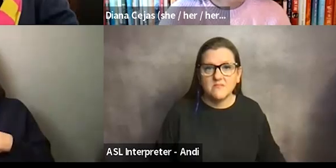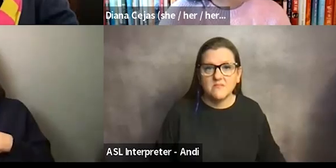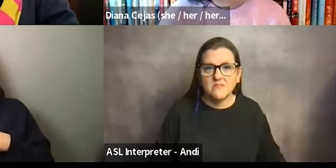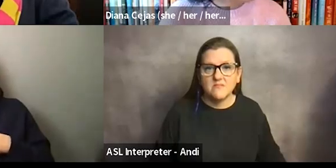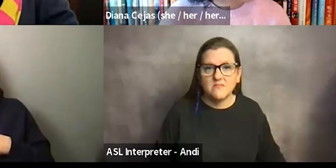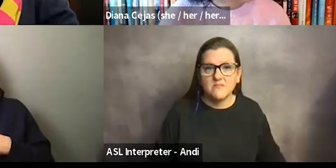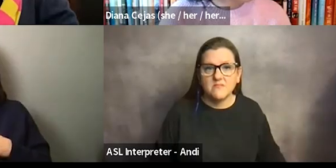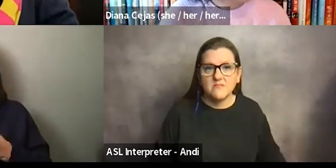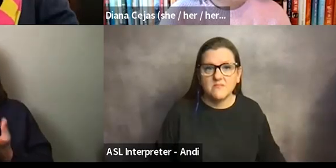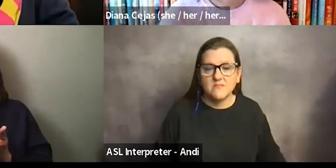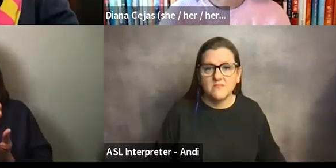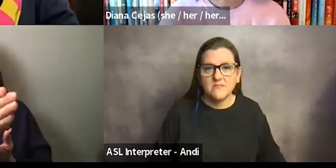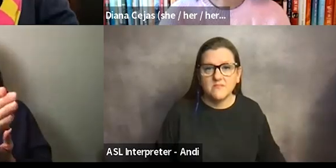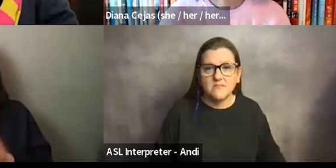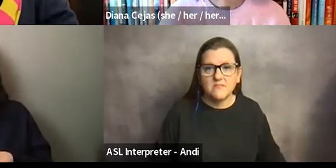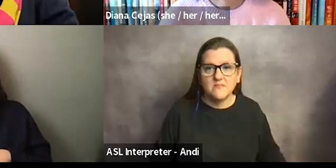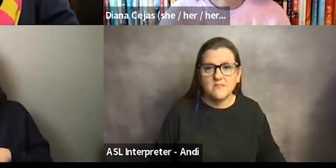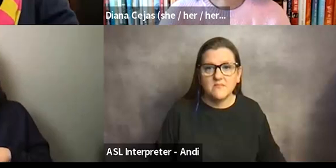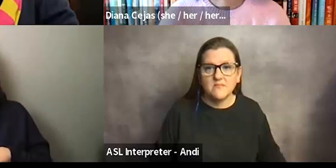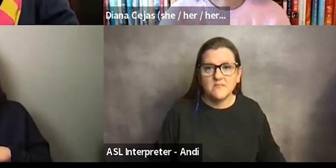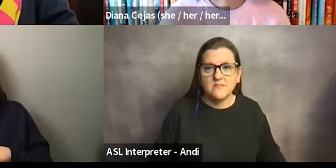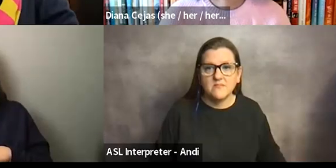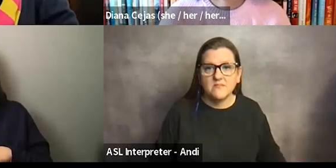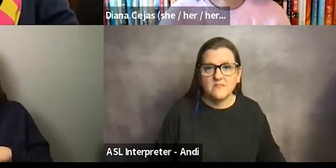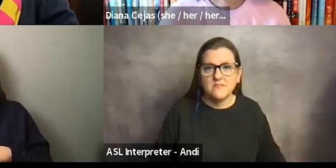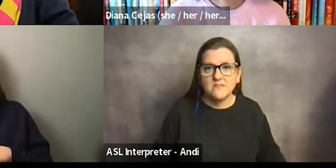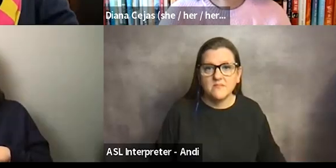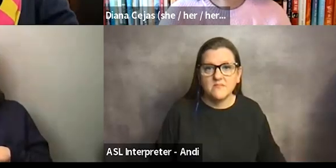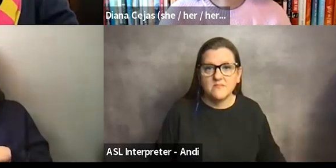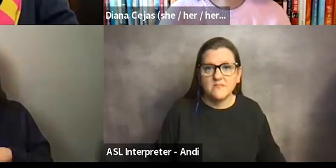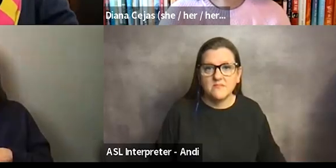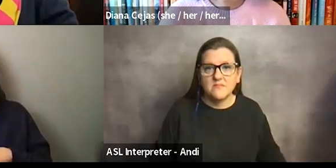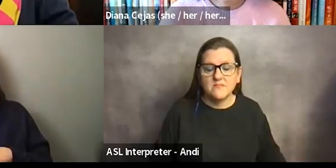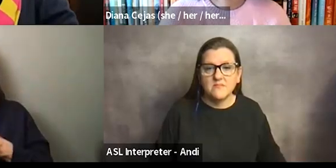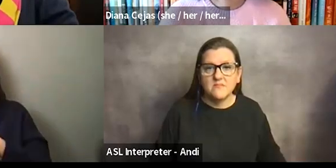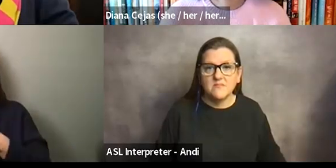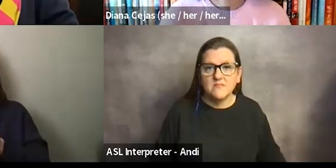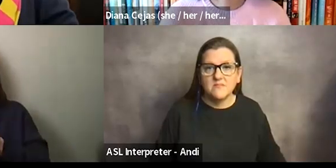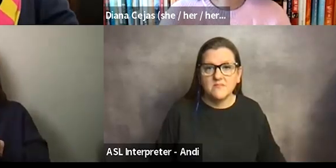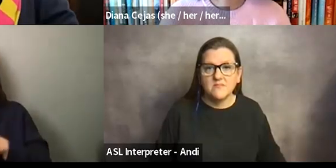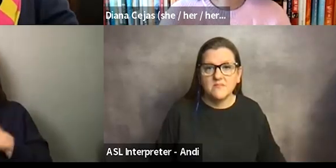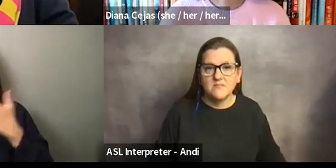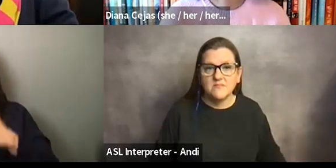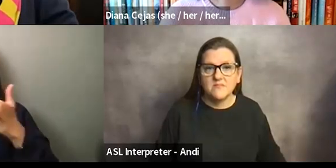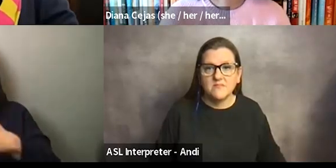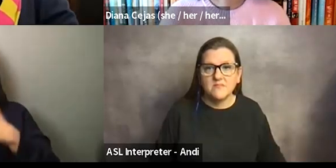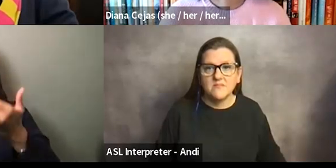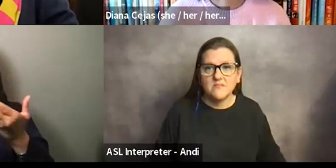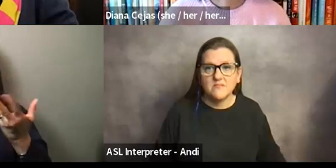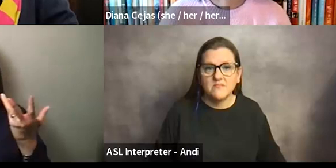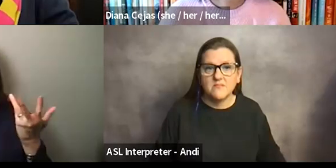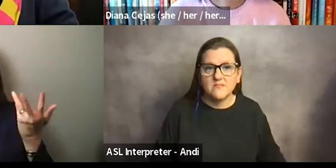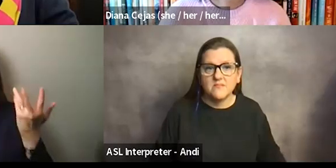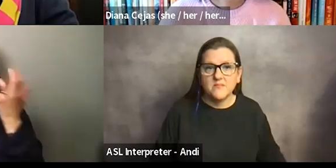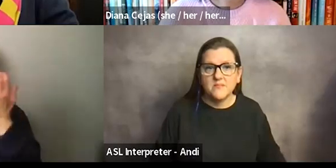in general, there's a lot of work that can be done in the future about making that process not so one-sided, um, with the caveat that,